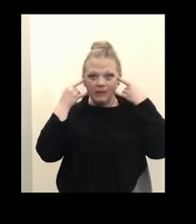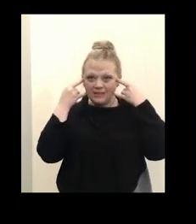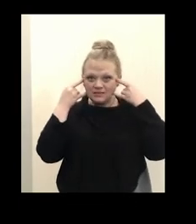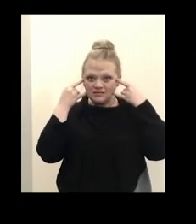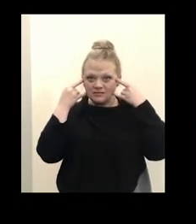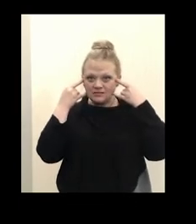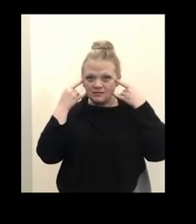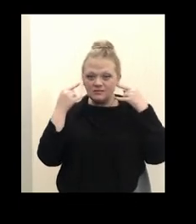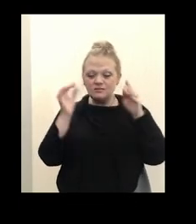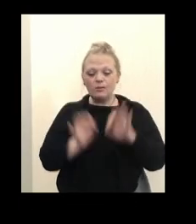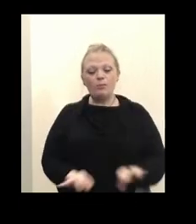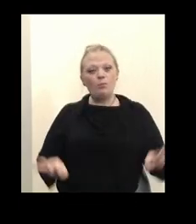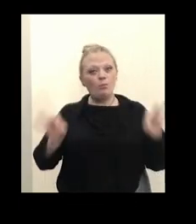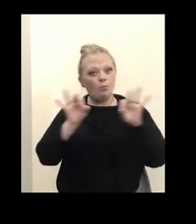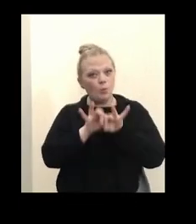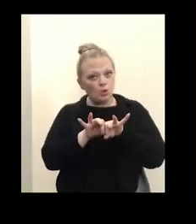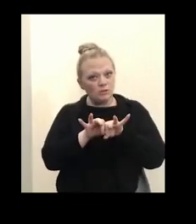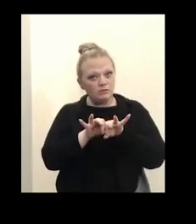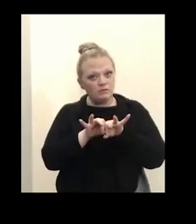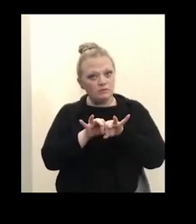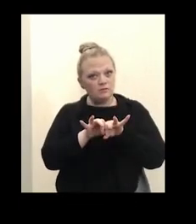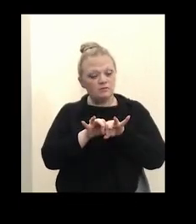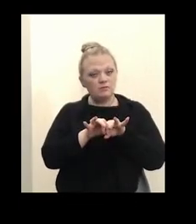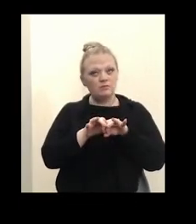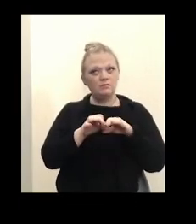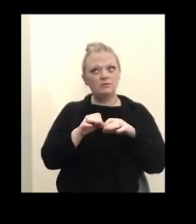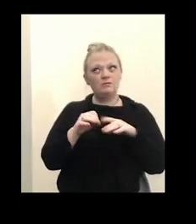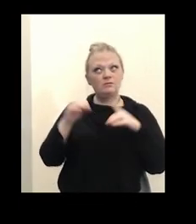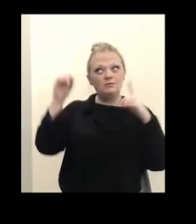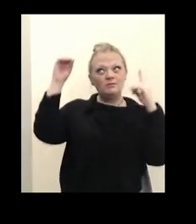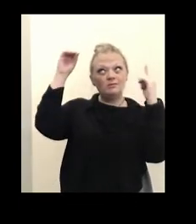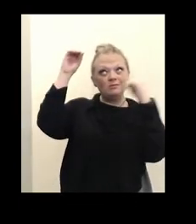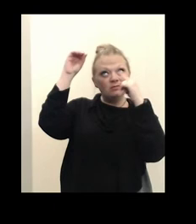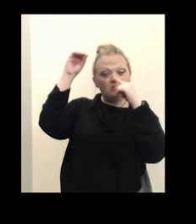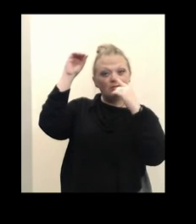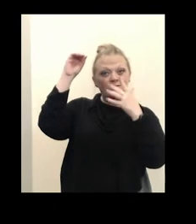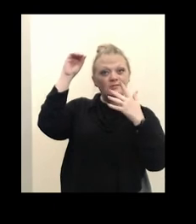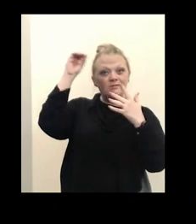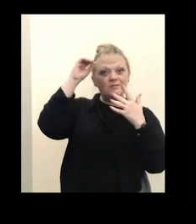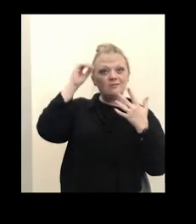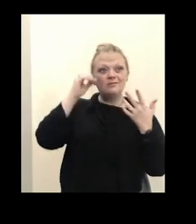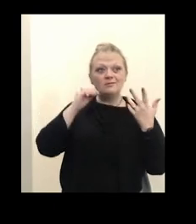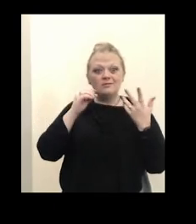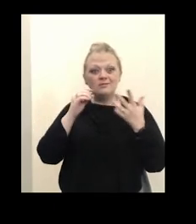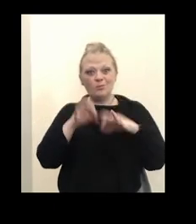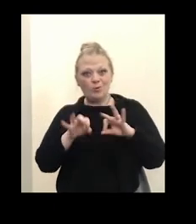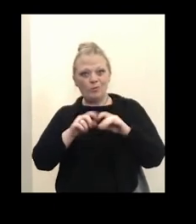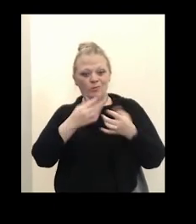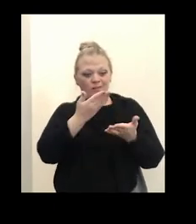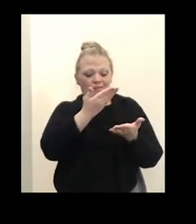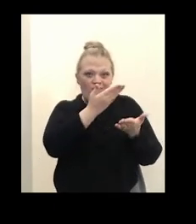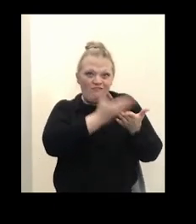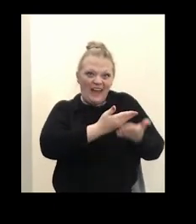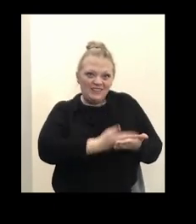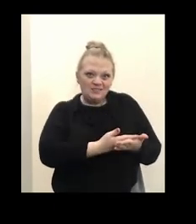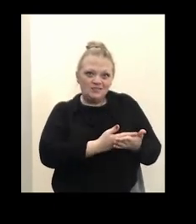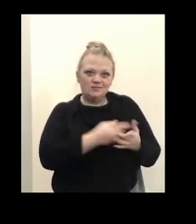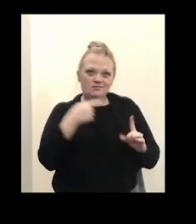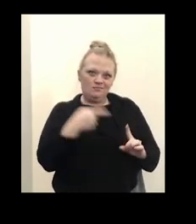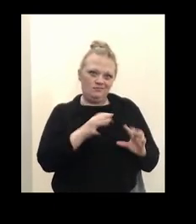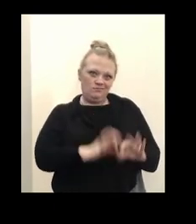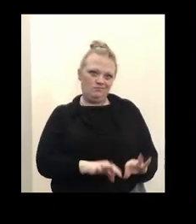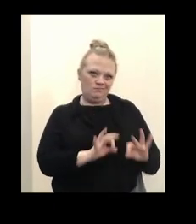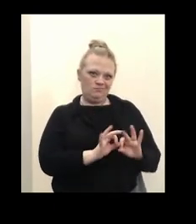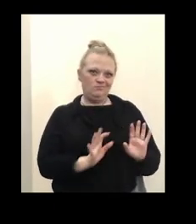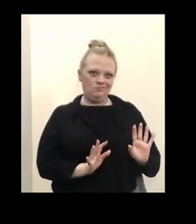it is important. Uh, opinions are important, but facts matter. And we want people to understand that is the facts